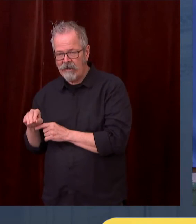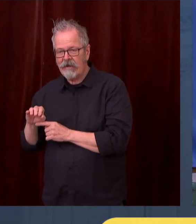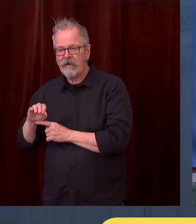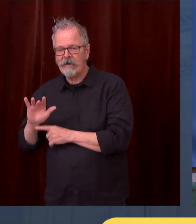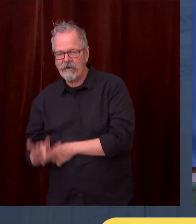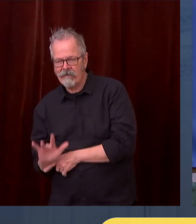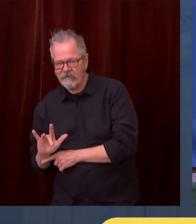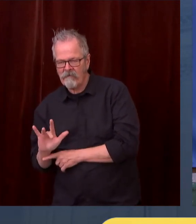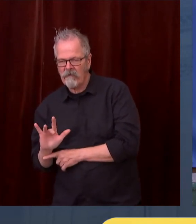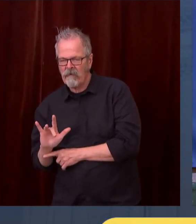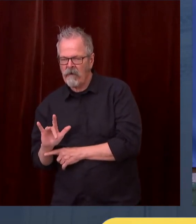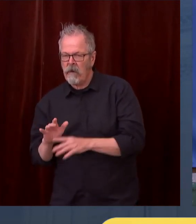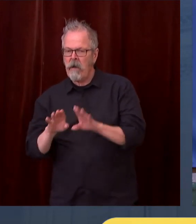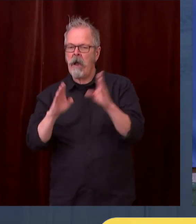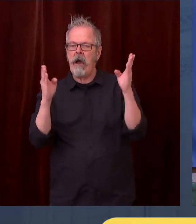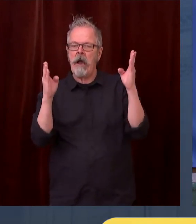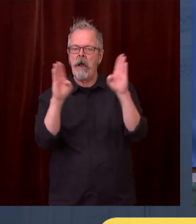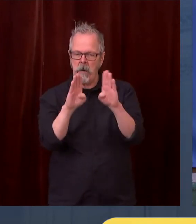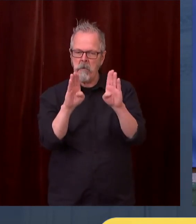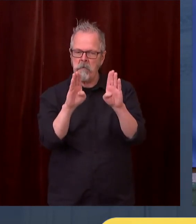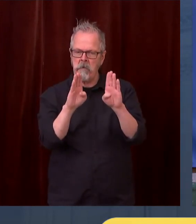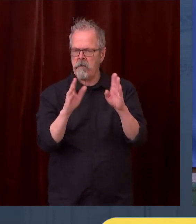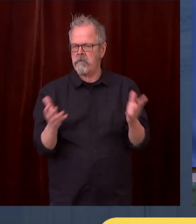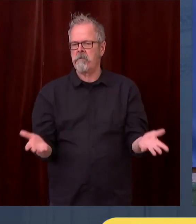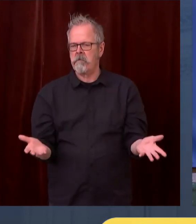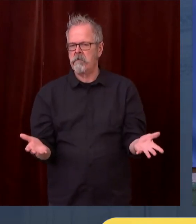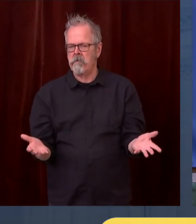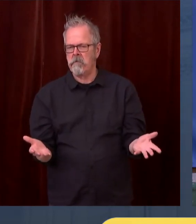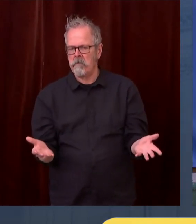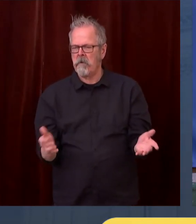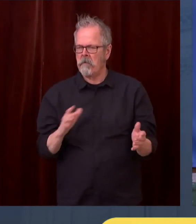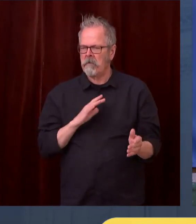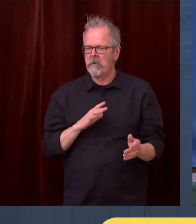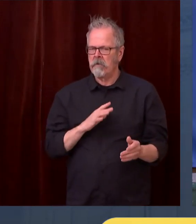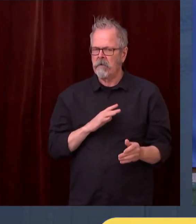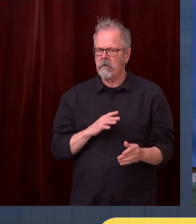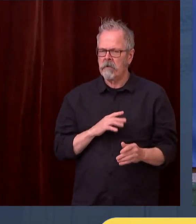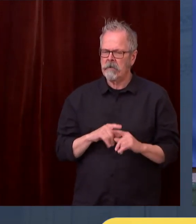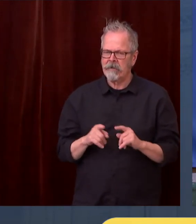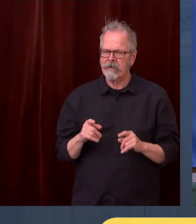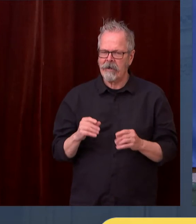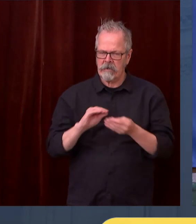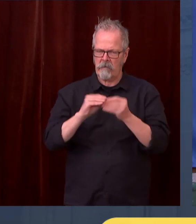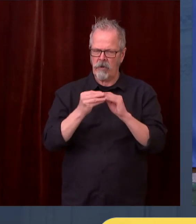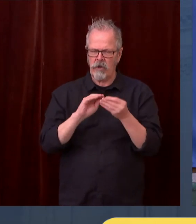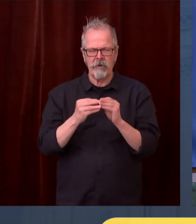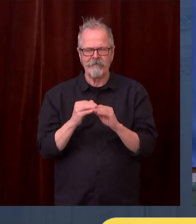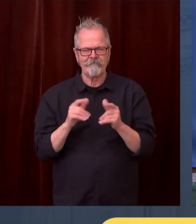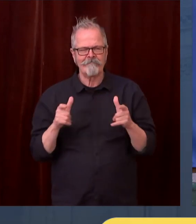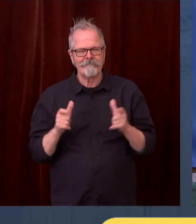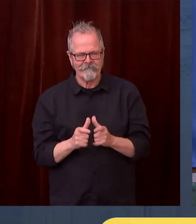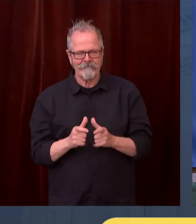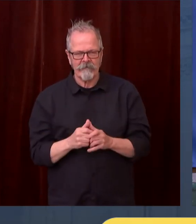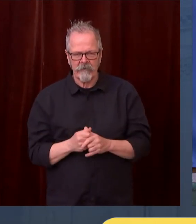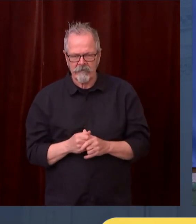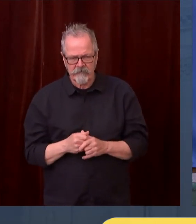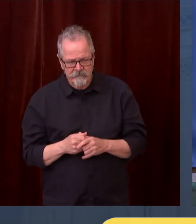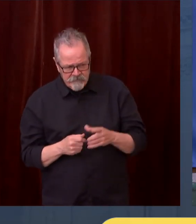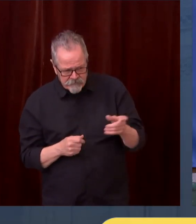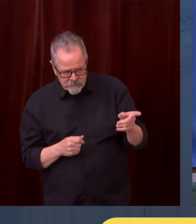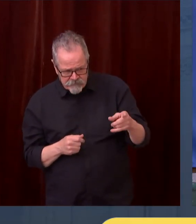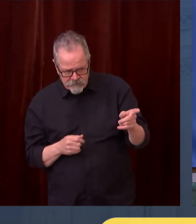Did you have anything you wanted to add? No, the Governor covered it. Thanks. Okay. Any closing remarks?